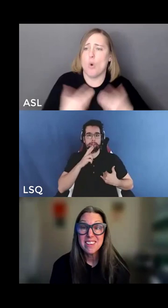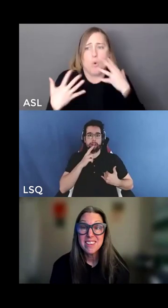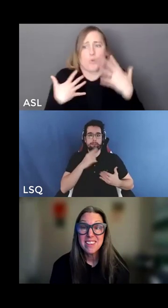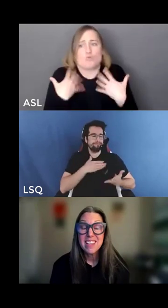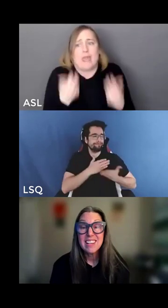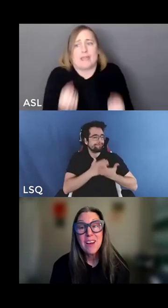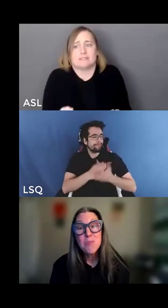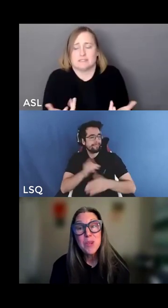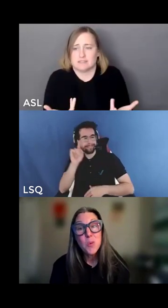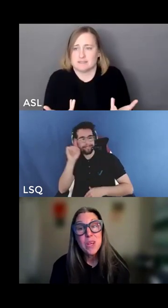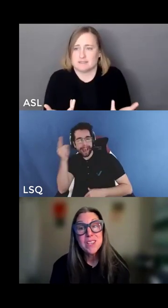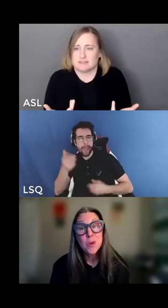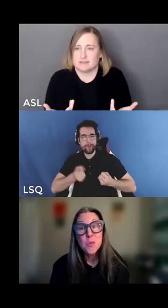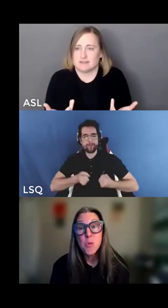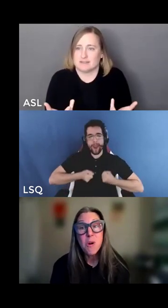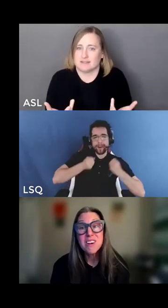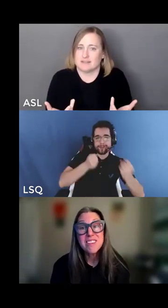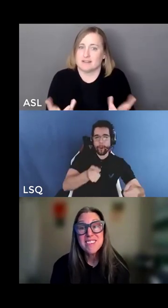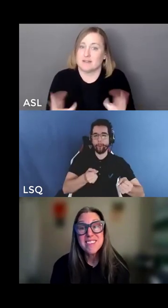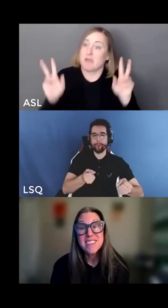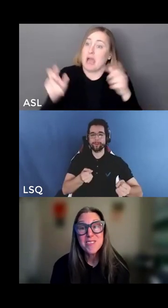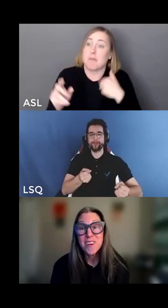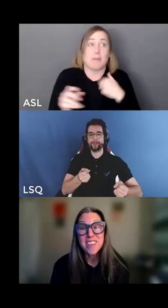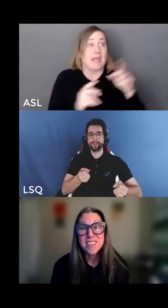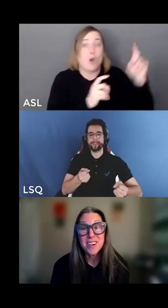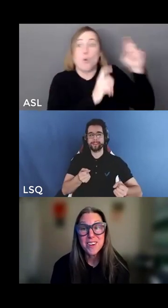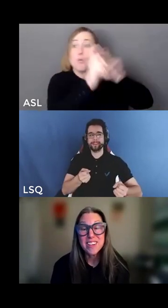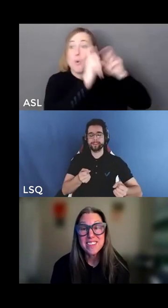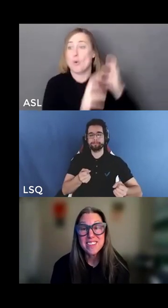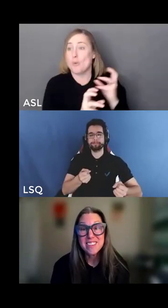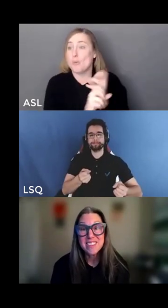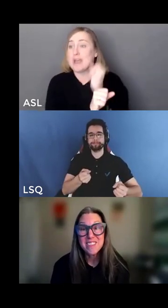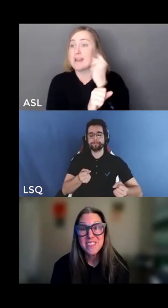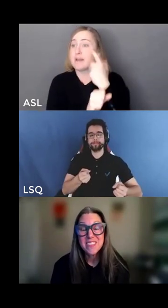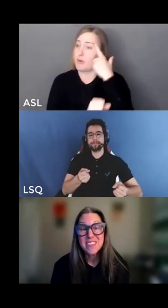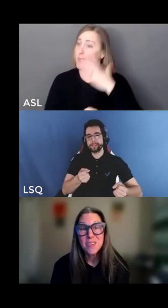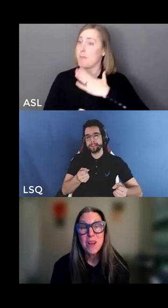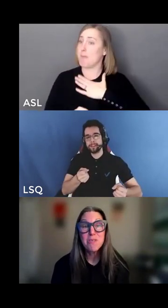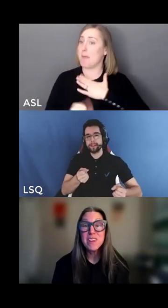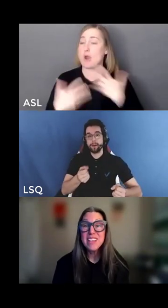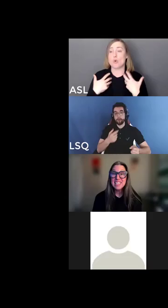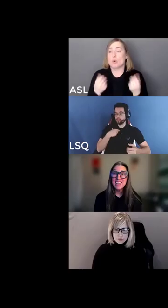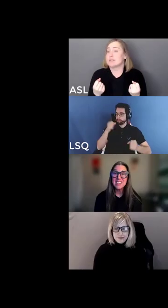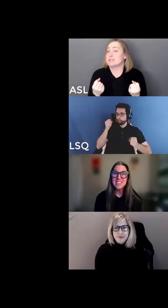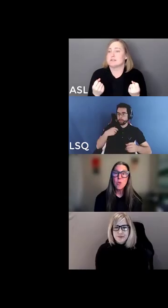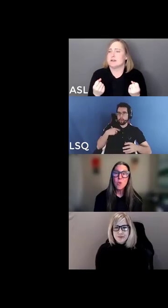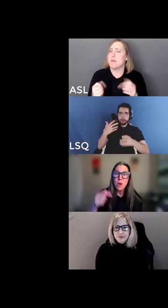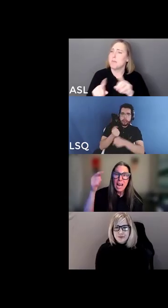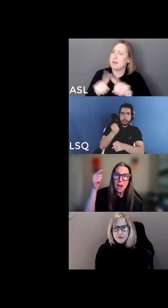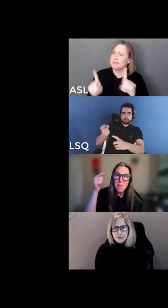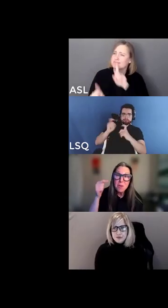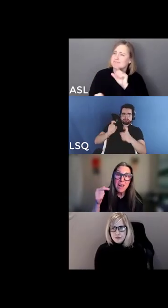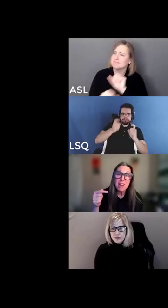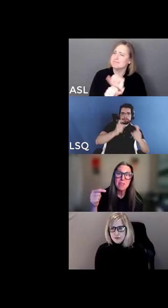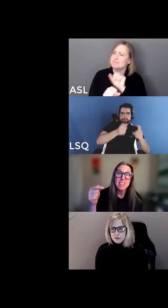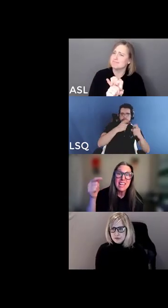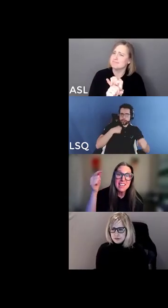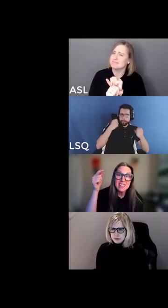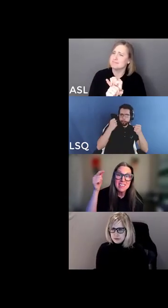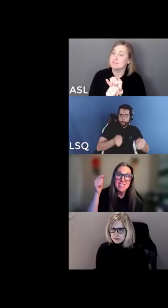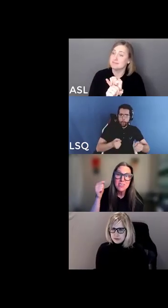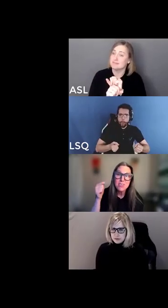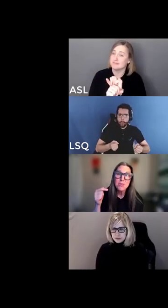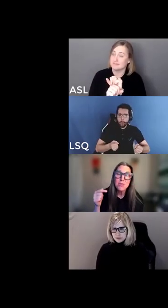it allows me to win awards for this courage when really how am i